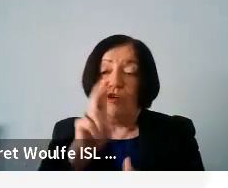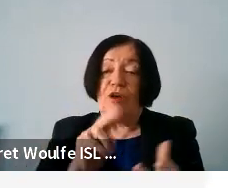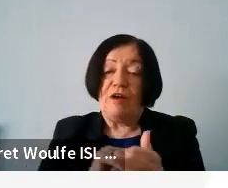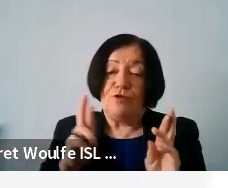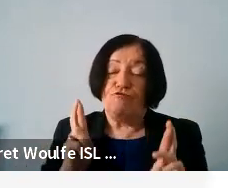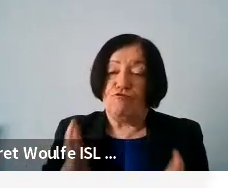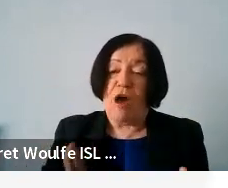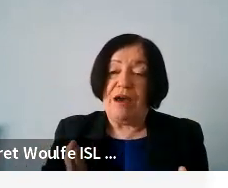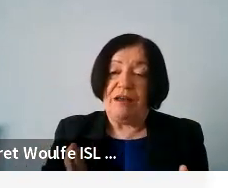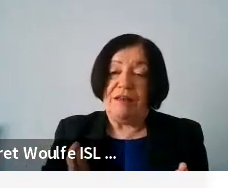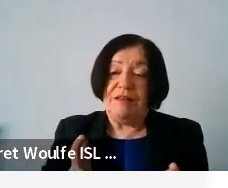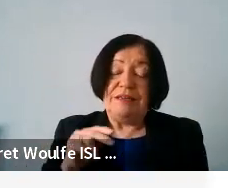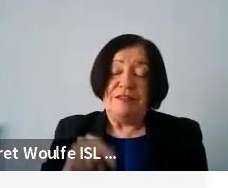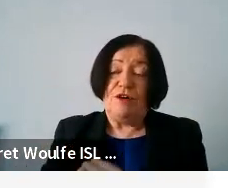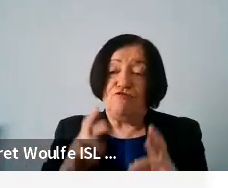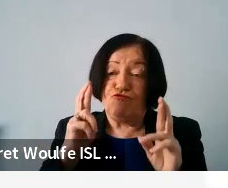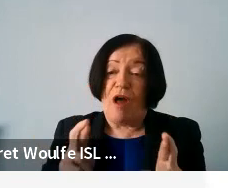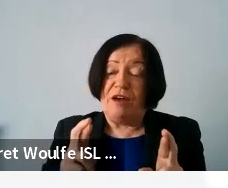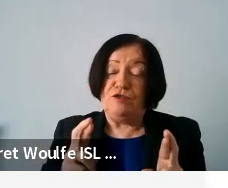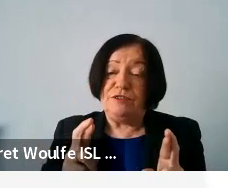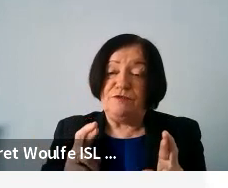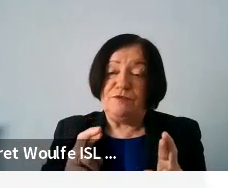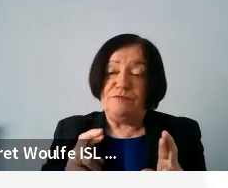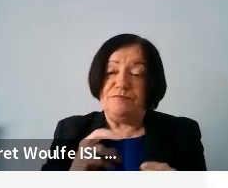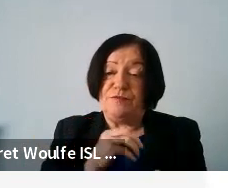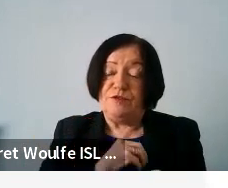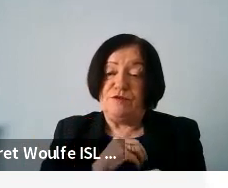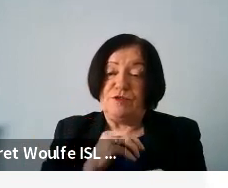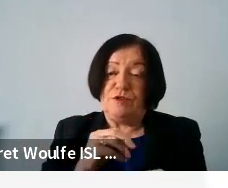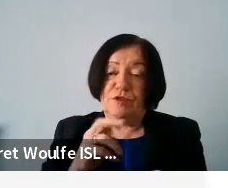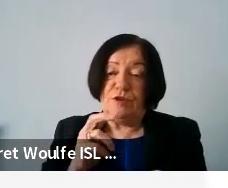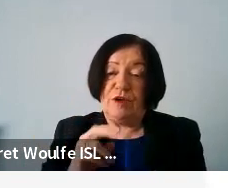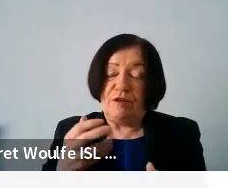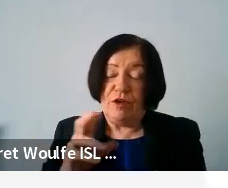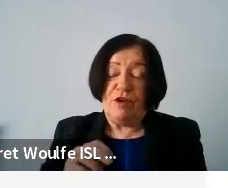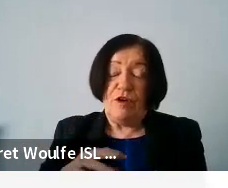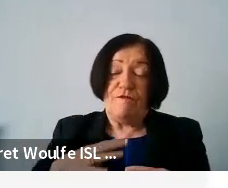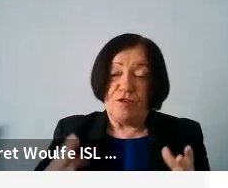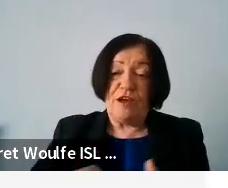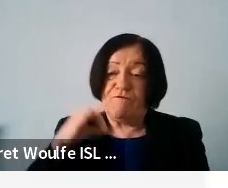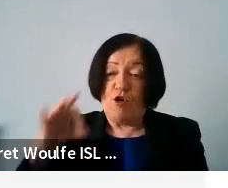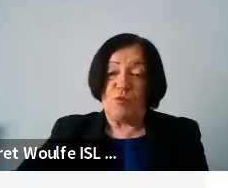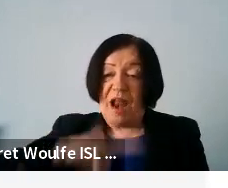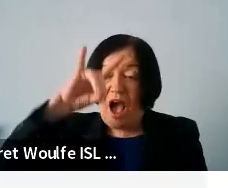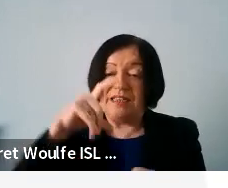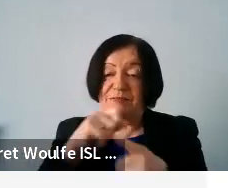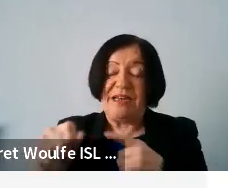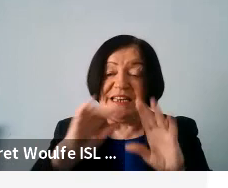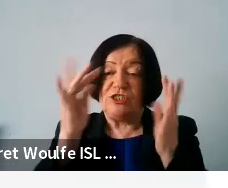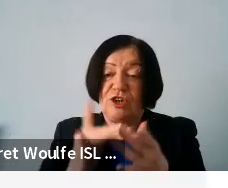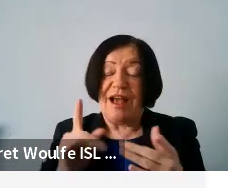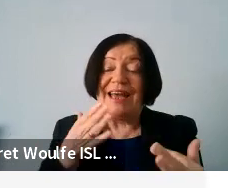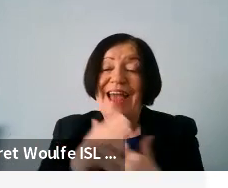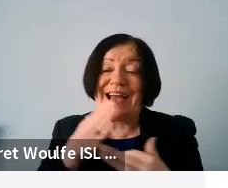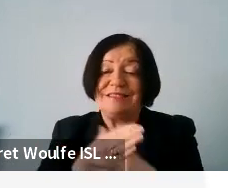rights, the fundamental right actually to free, affordable, high-speed internet and access to